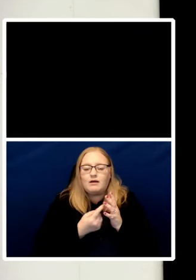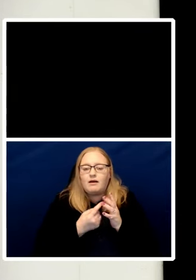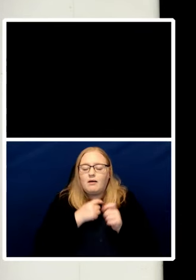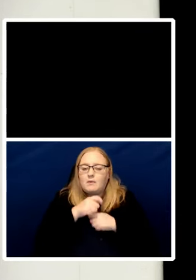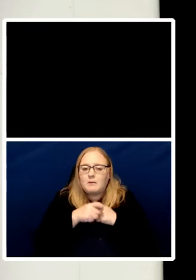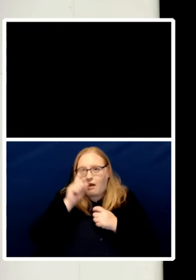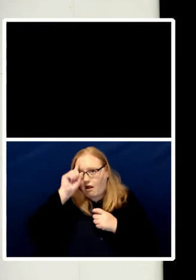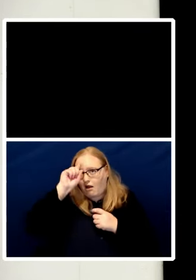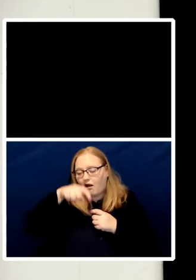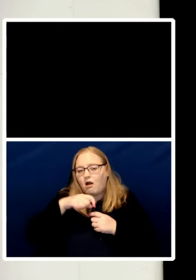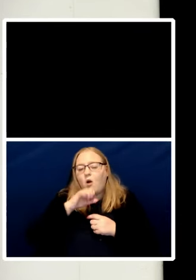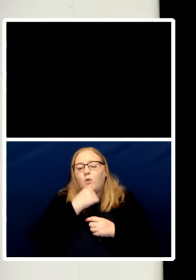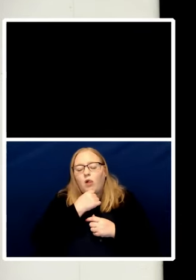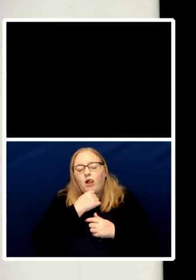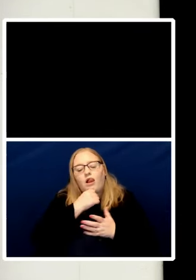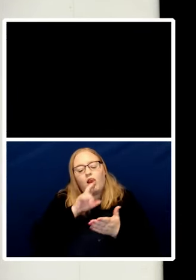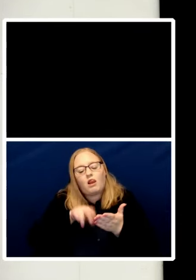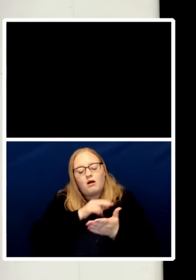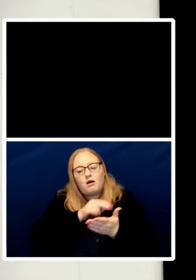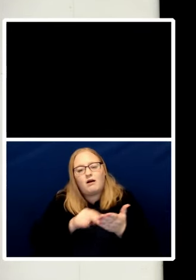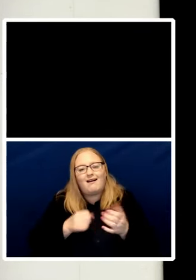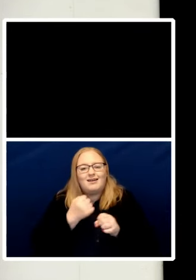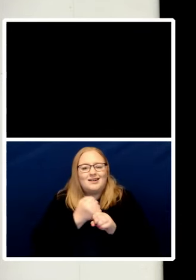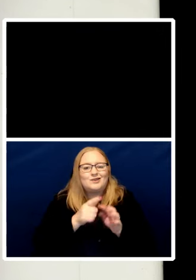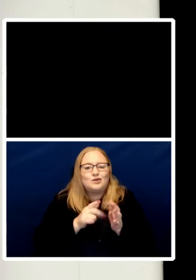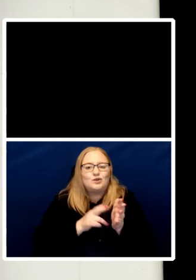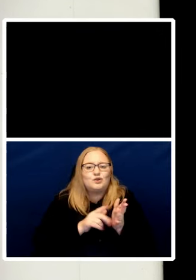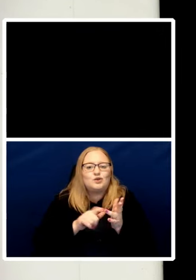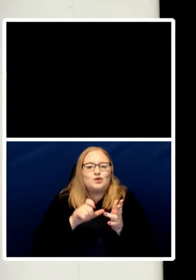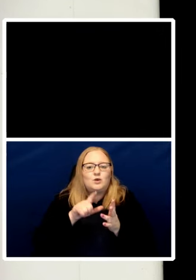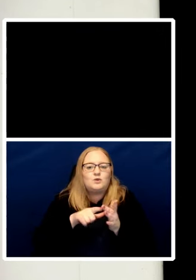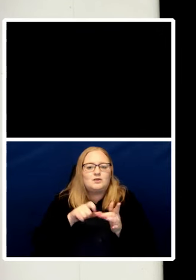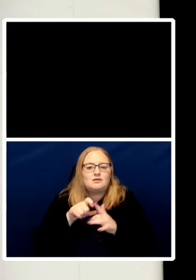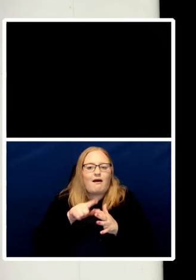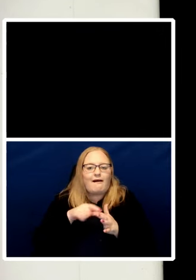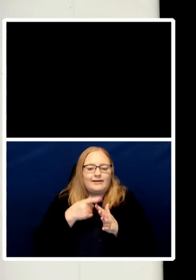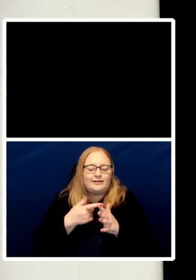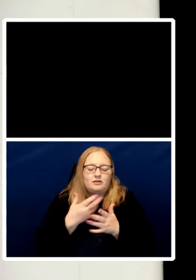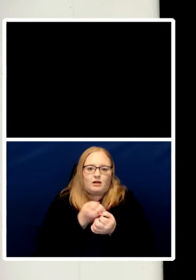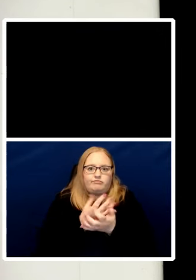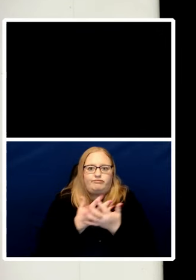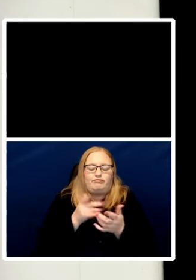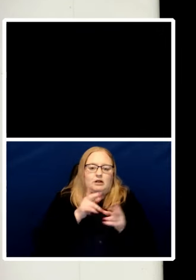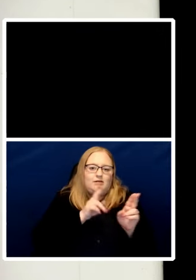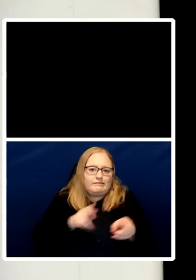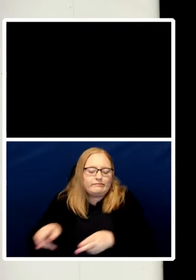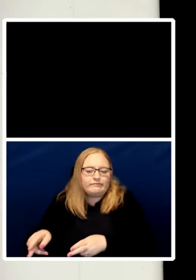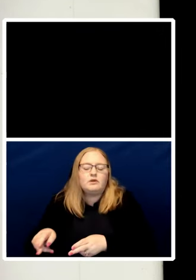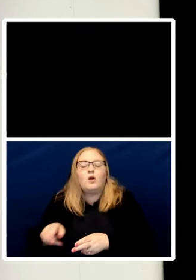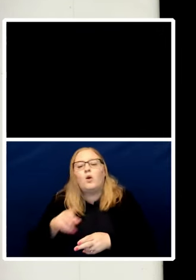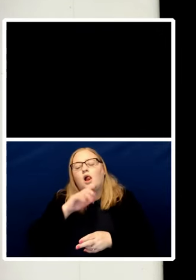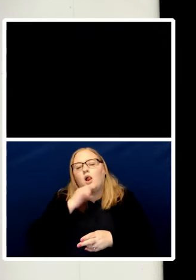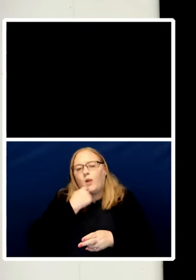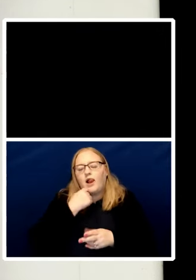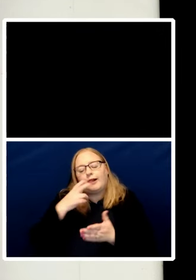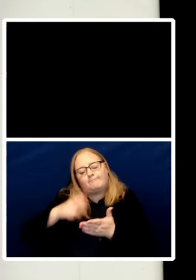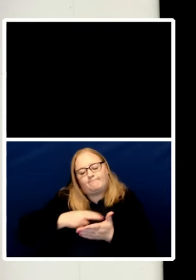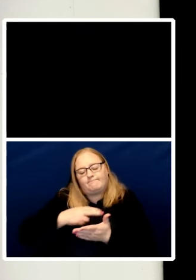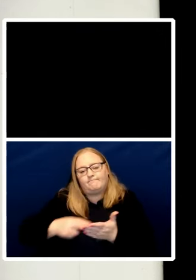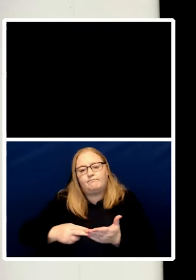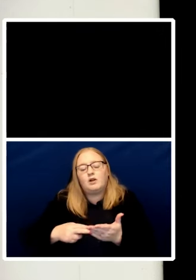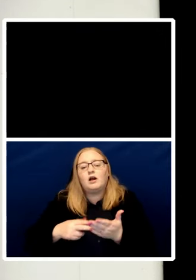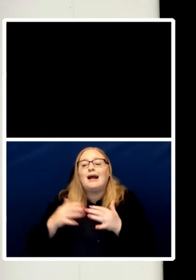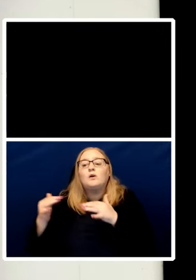like genocide and we will cause war crimes crimes against humanity and genocide